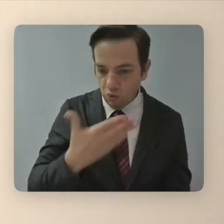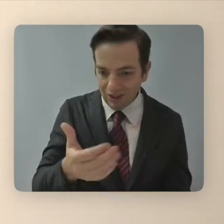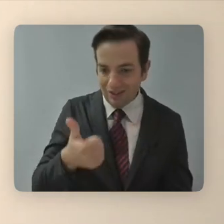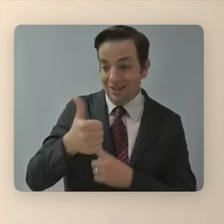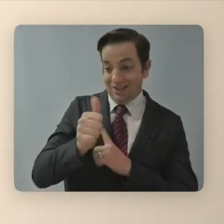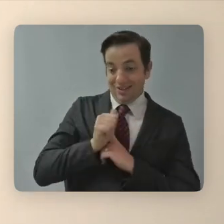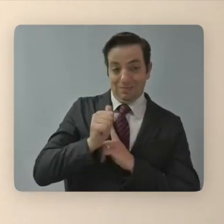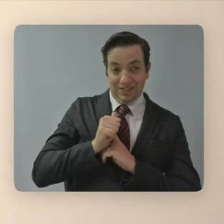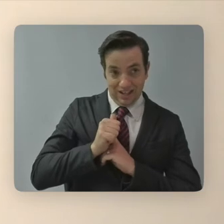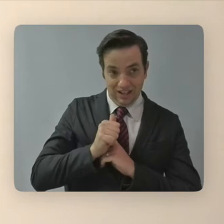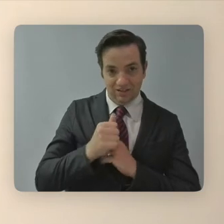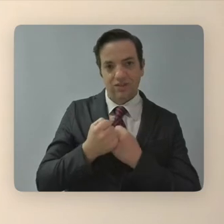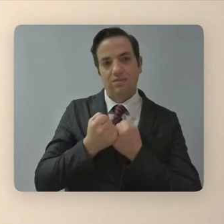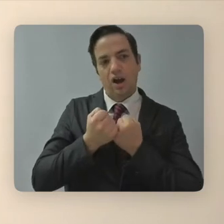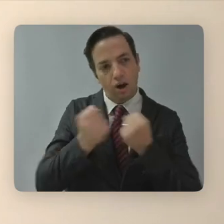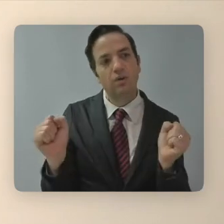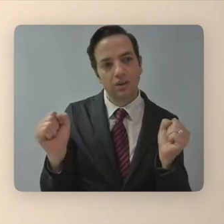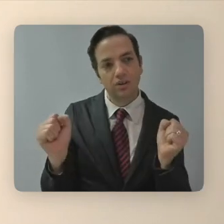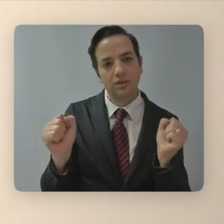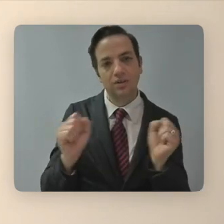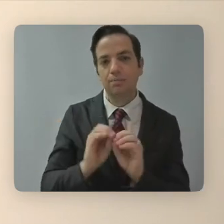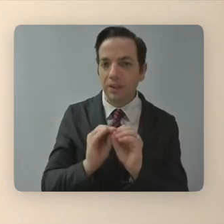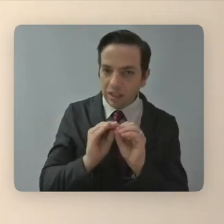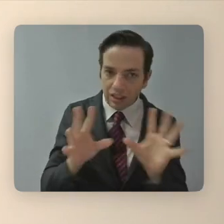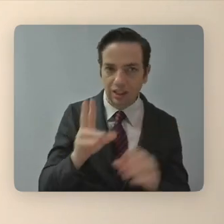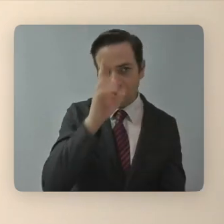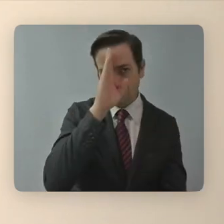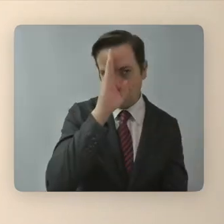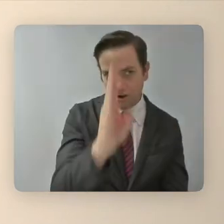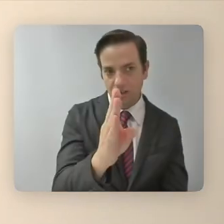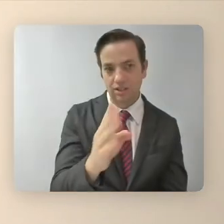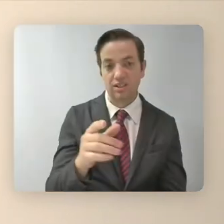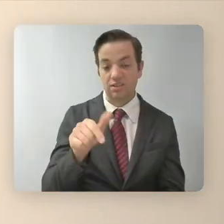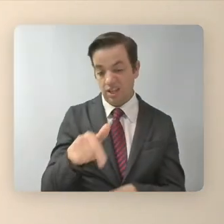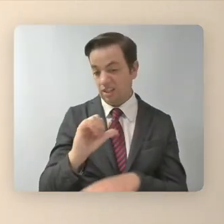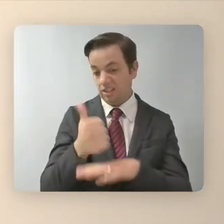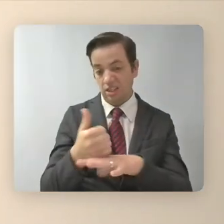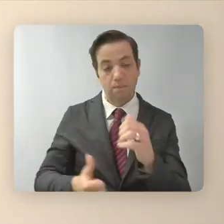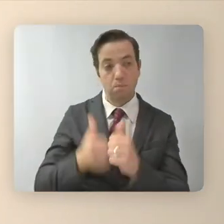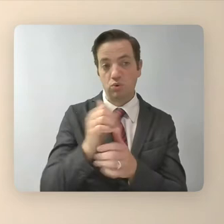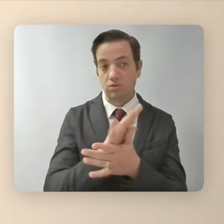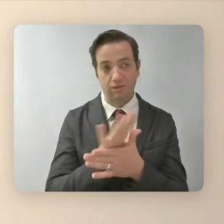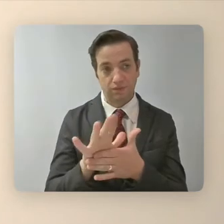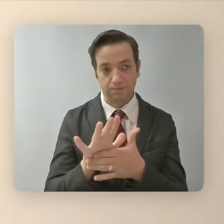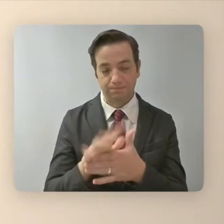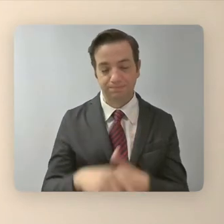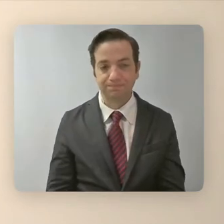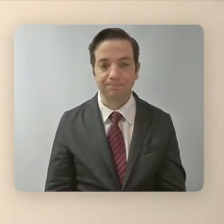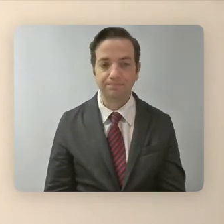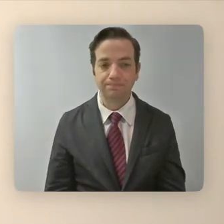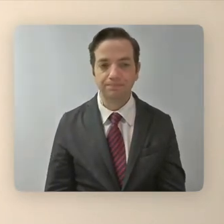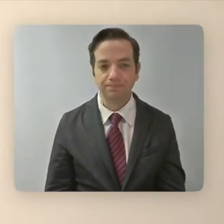that we were having with each other that, um, comprise most of the film. Um,